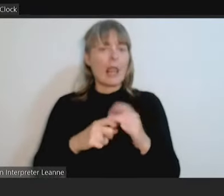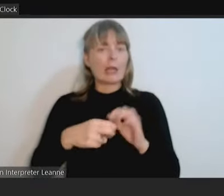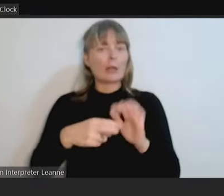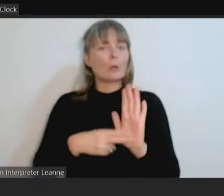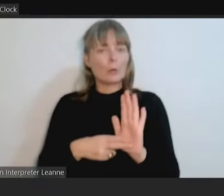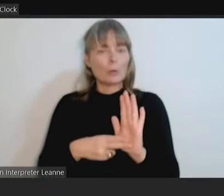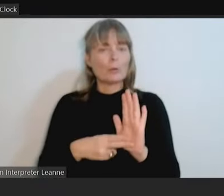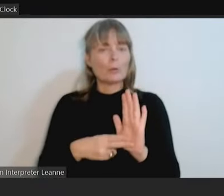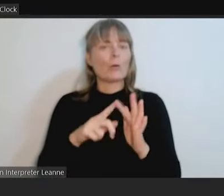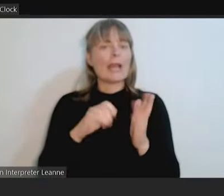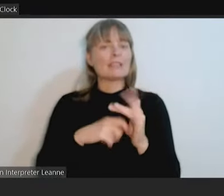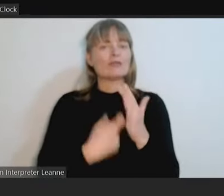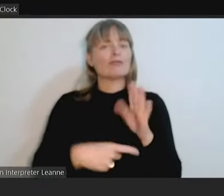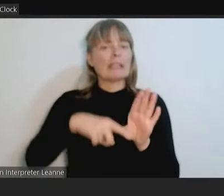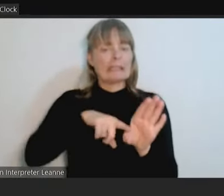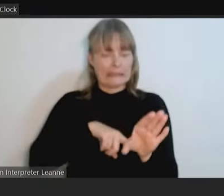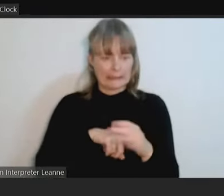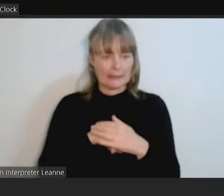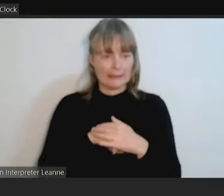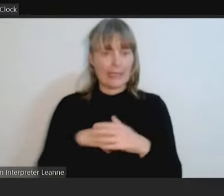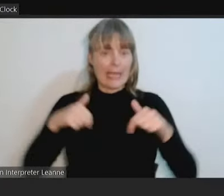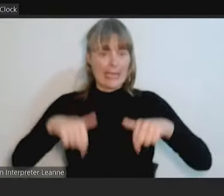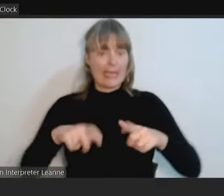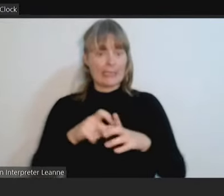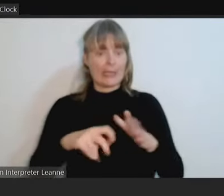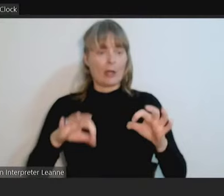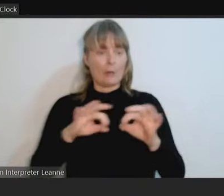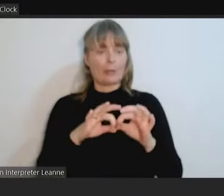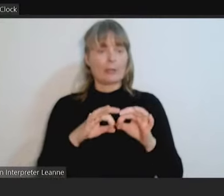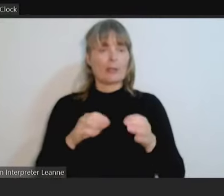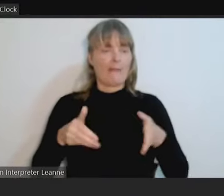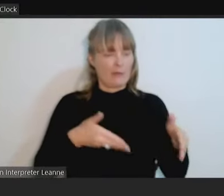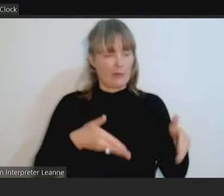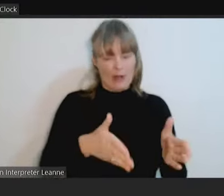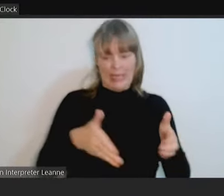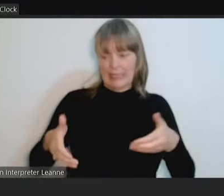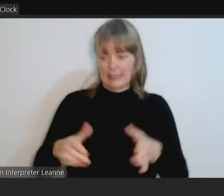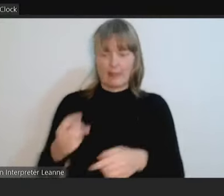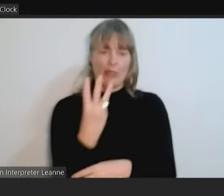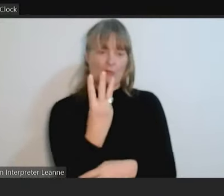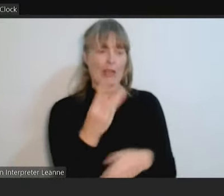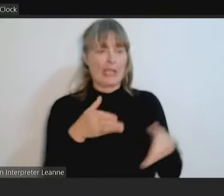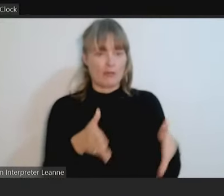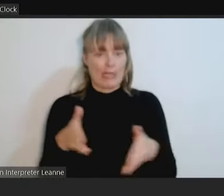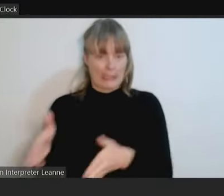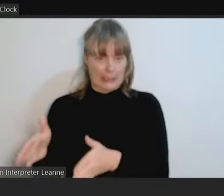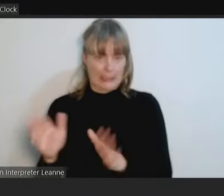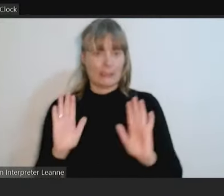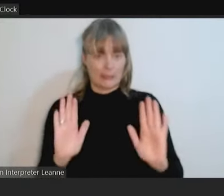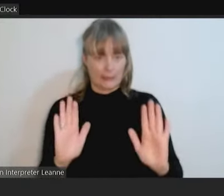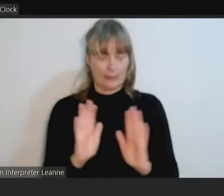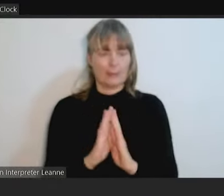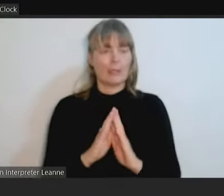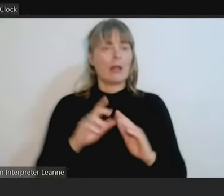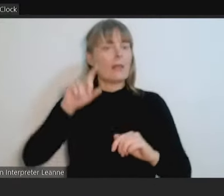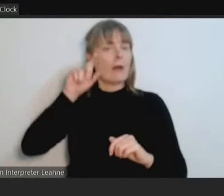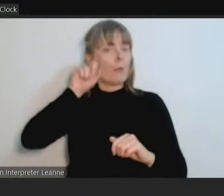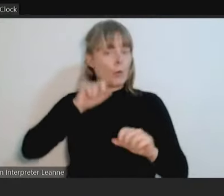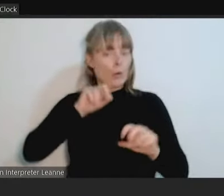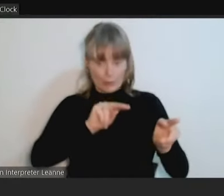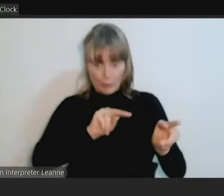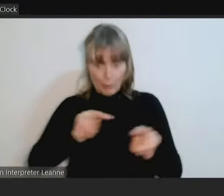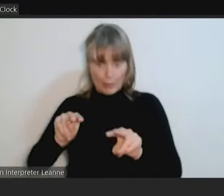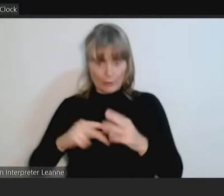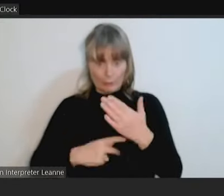Darabin, it is Darabin Creek, Edgar's Creek, Mary Creek and Edwards Lake. Water Watch programs support communities from ages 3